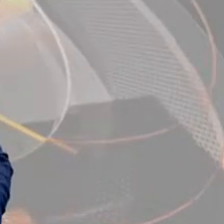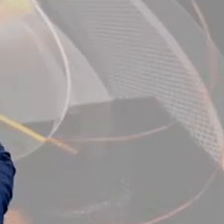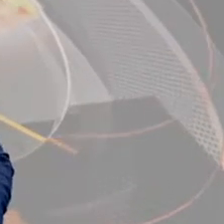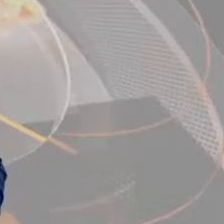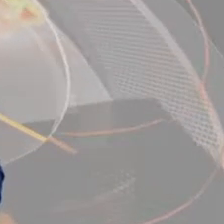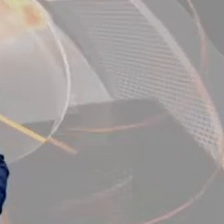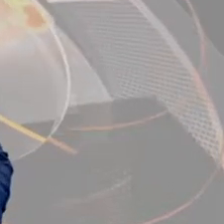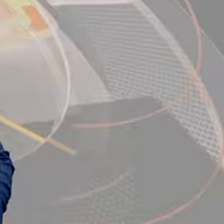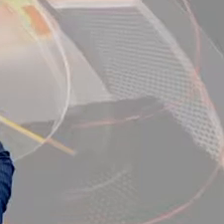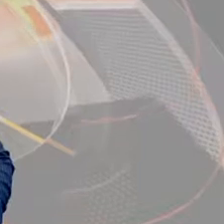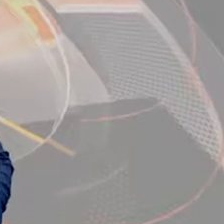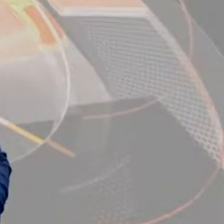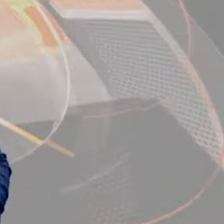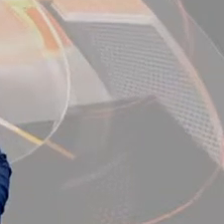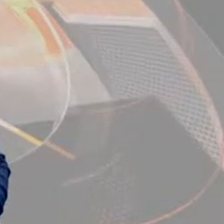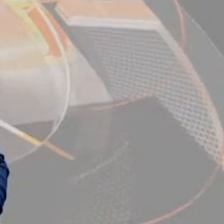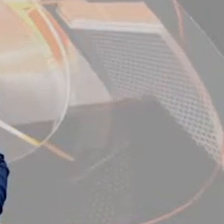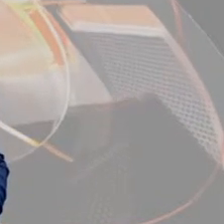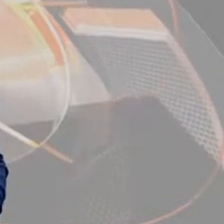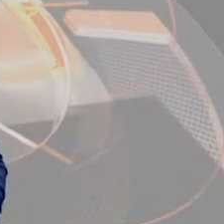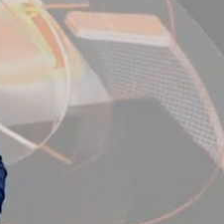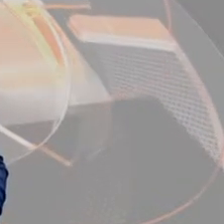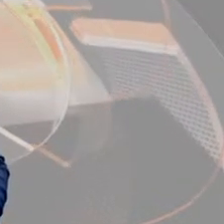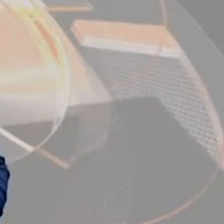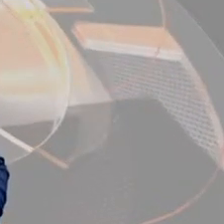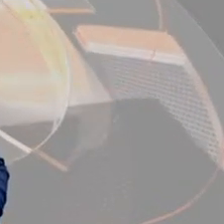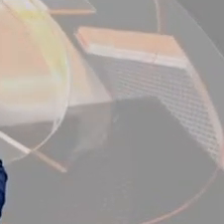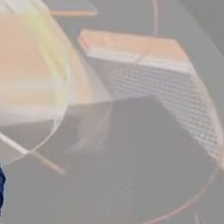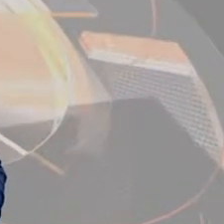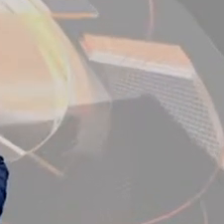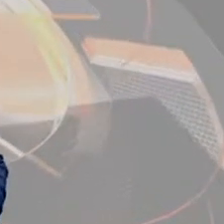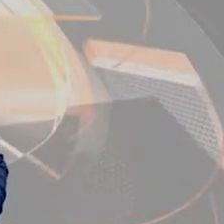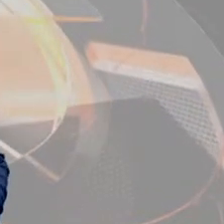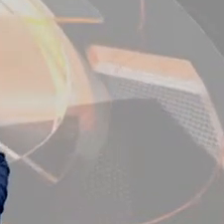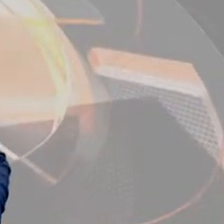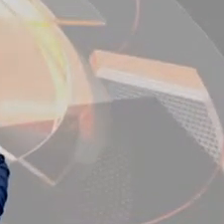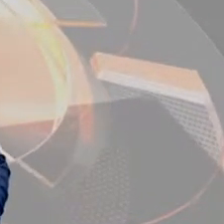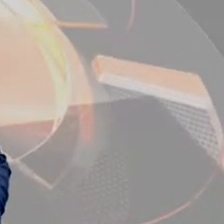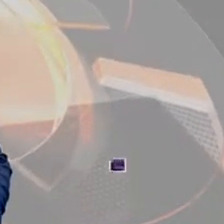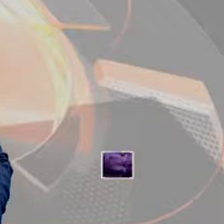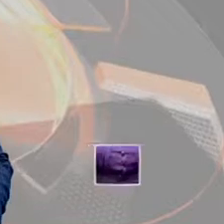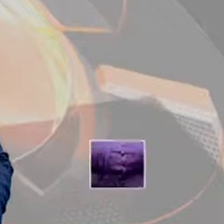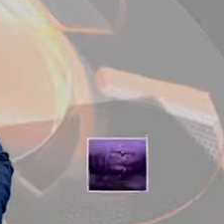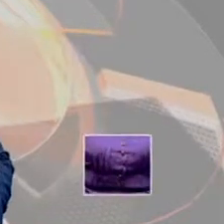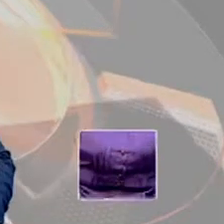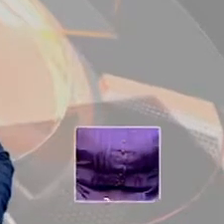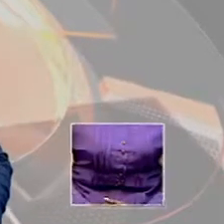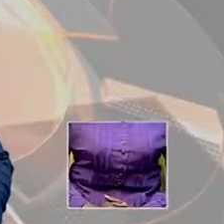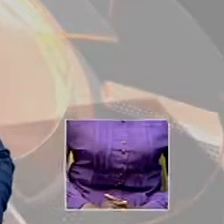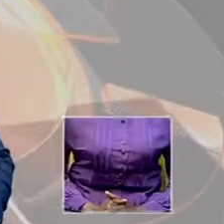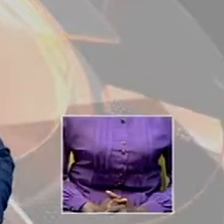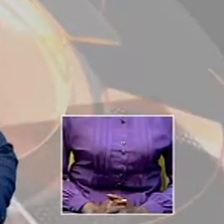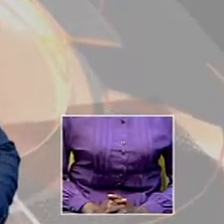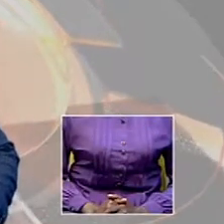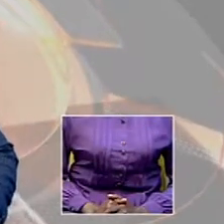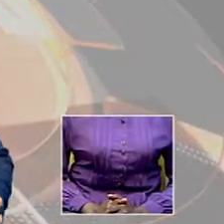good evening and welcome to news tonight it's me michael jordan lukomwa with elizabeth nakakon here to start the weekend with this bulletin